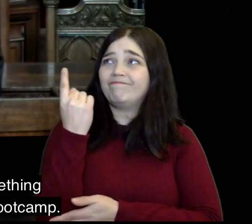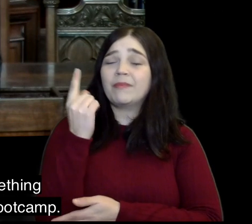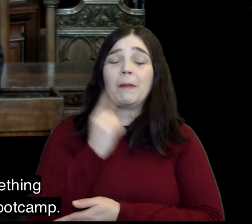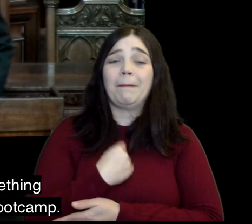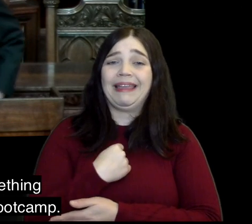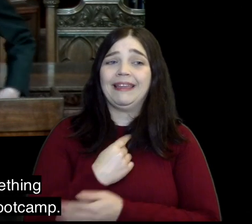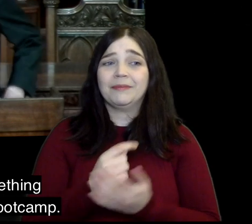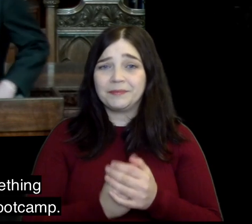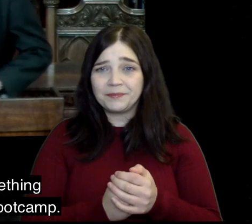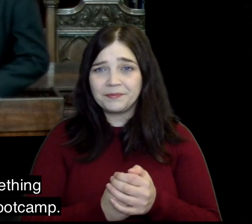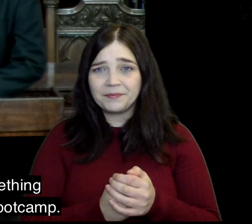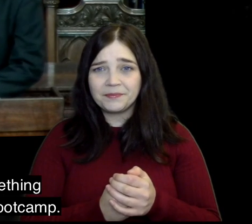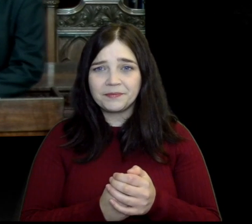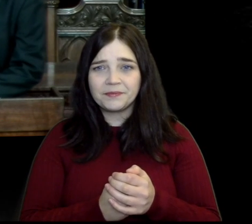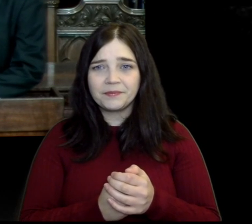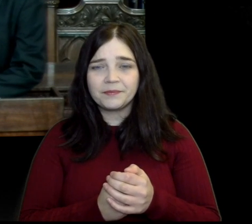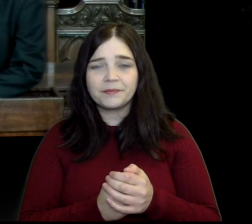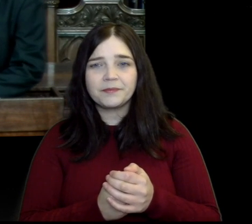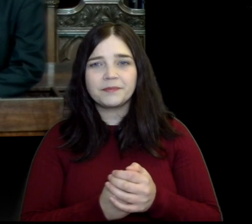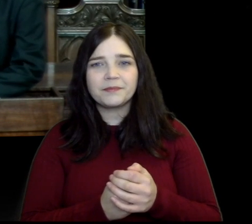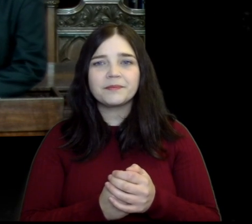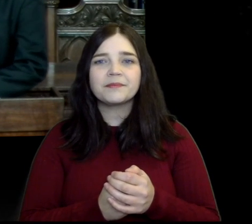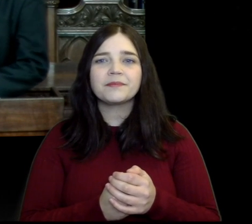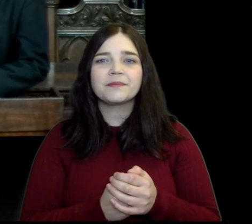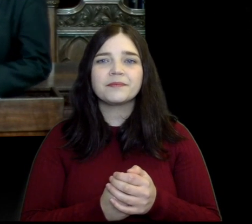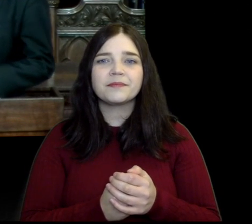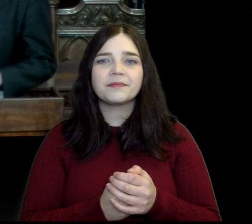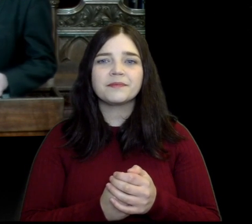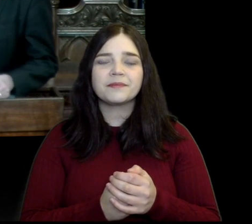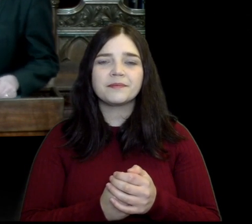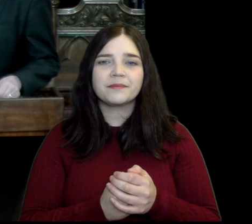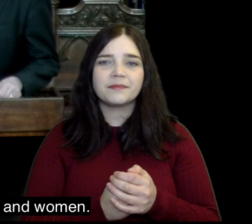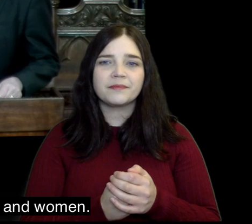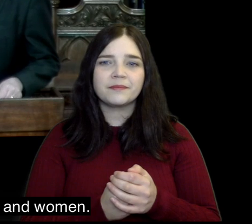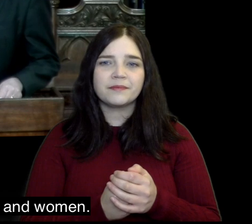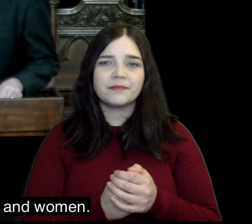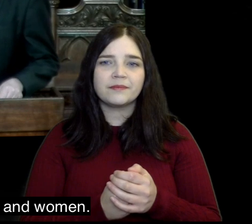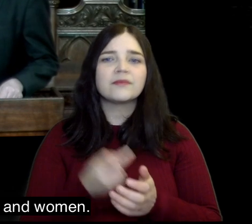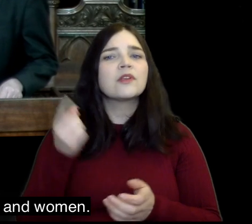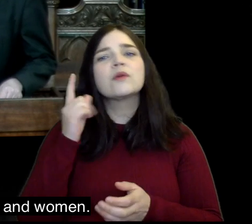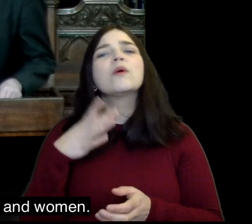you'll learn something about me in that boot camp